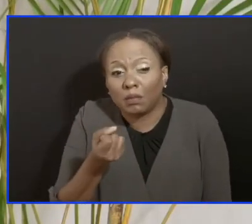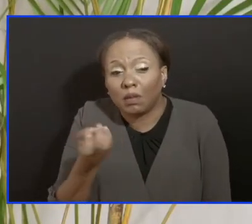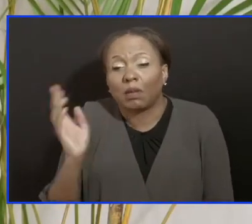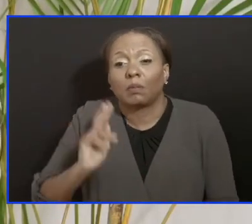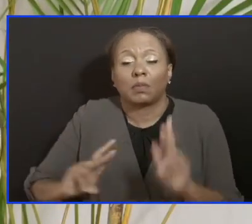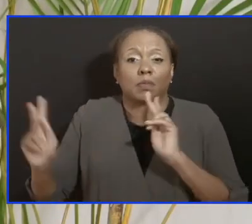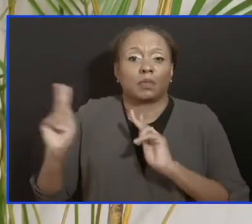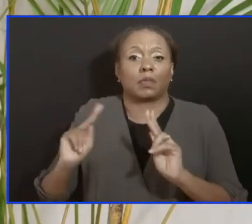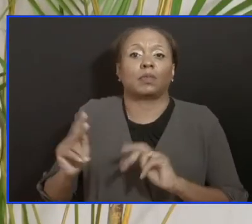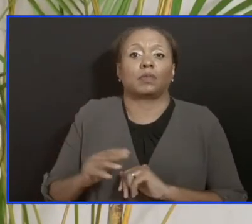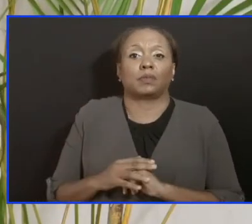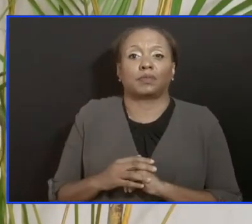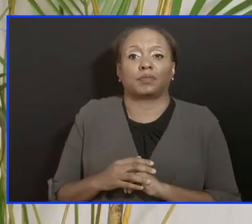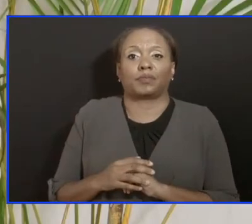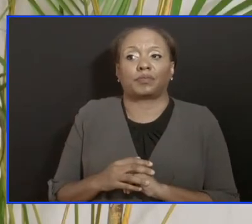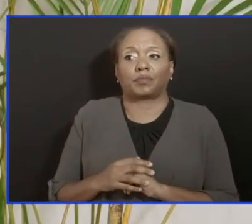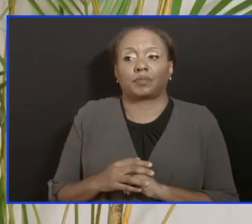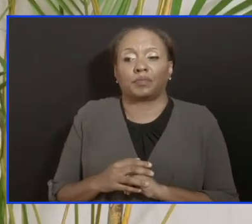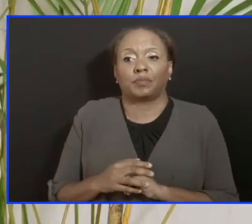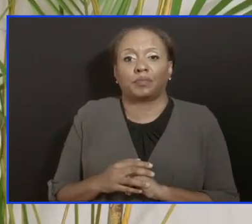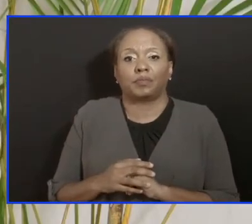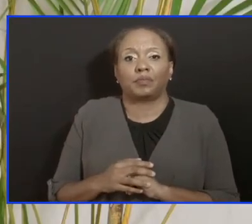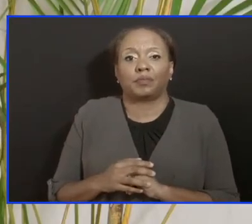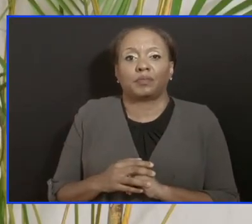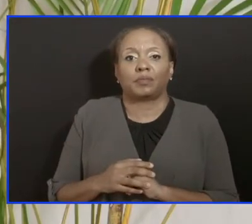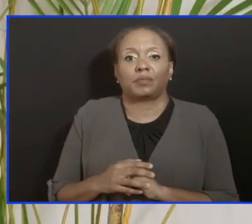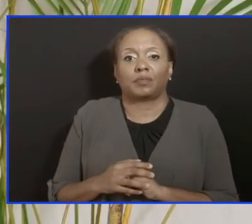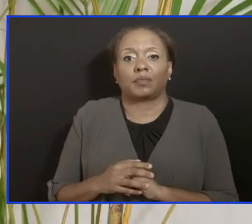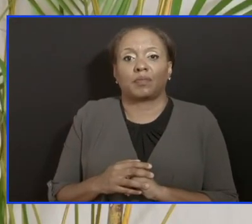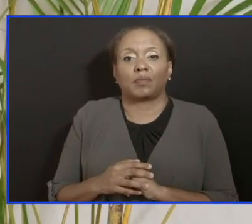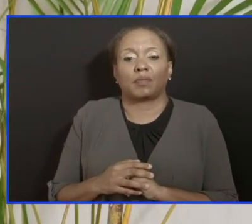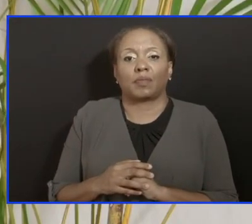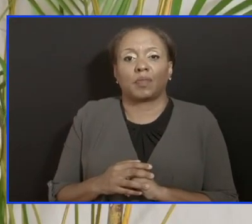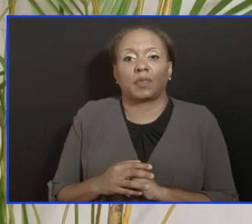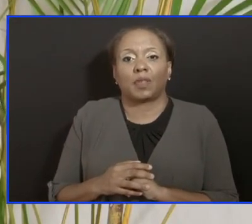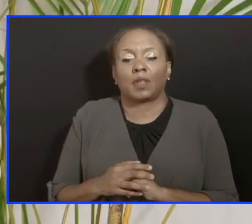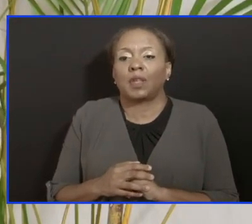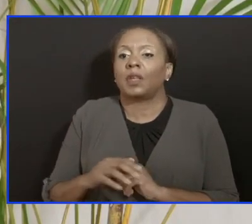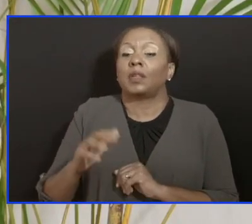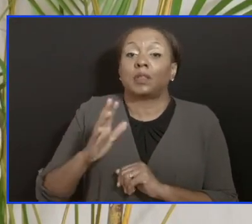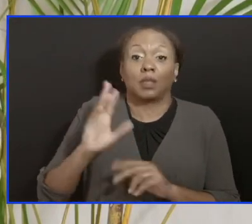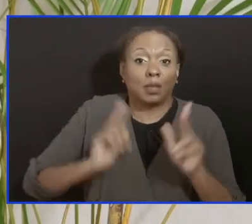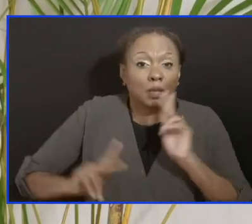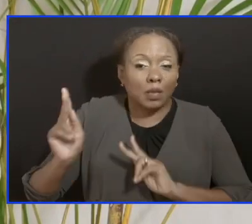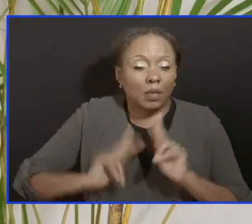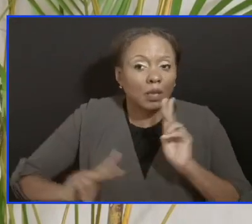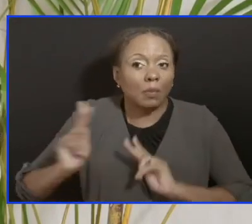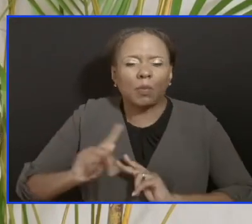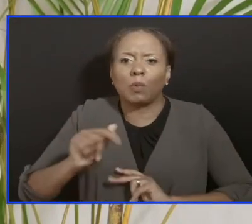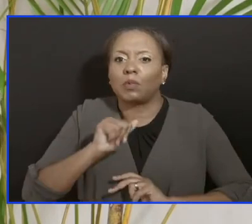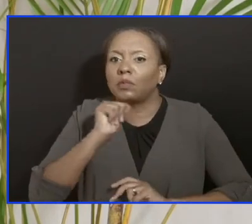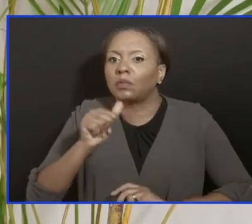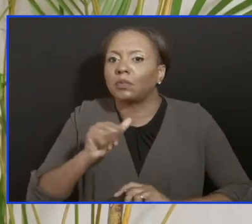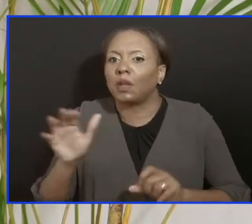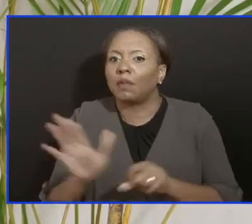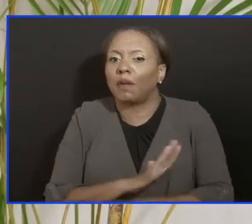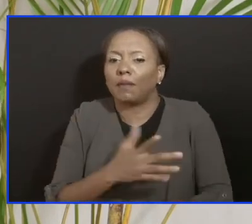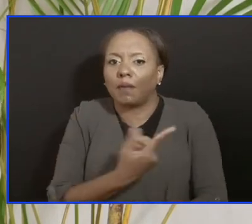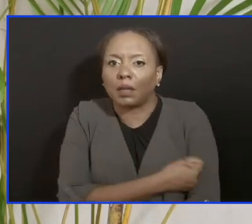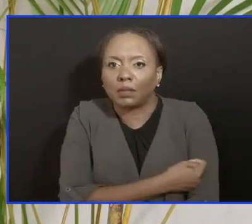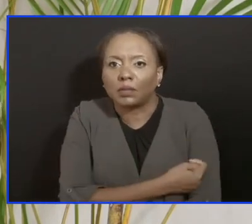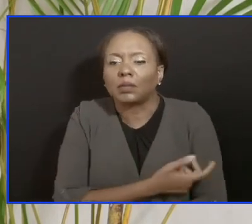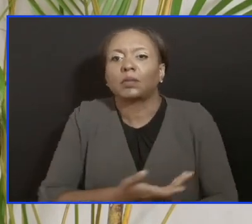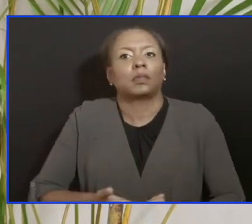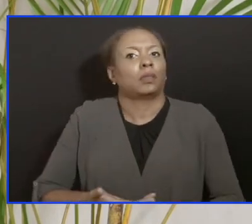This process did not start here with the fully vaccinated travelers, those persons who are not fully vaccinated and who are